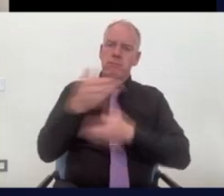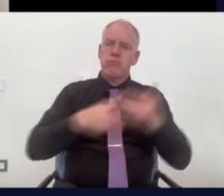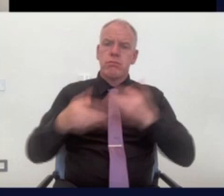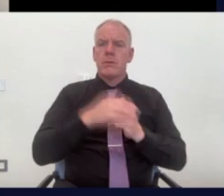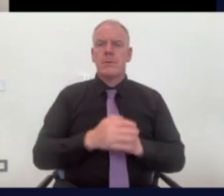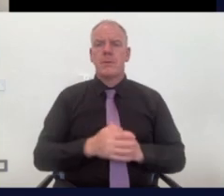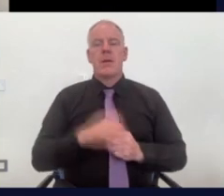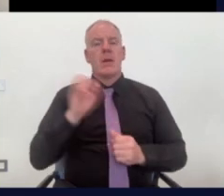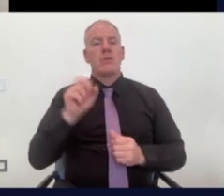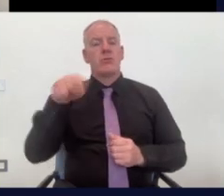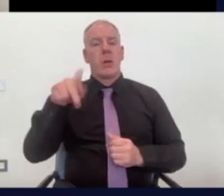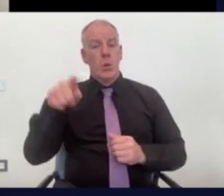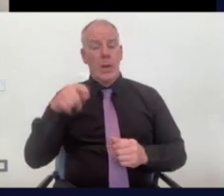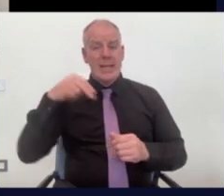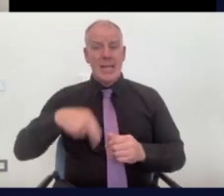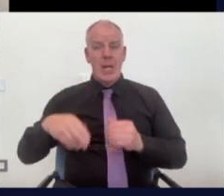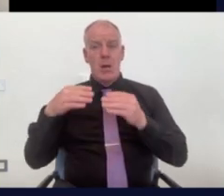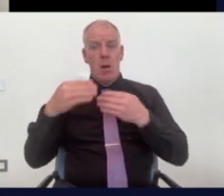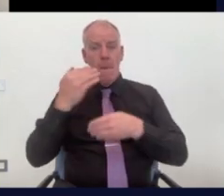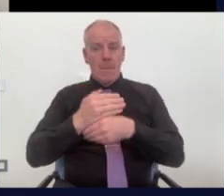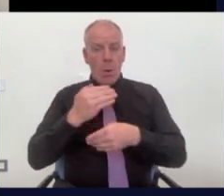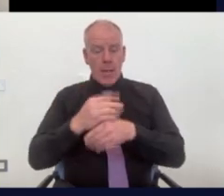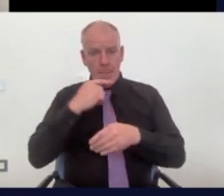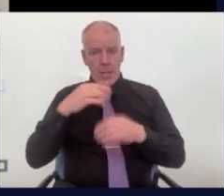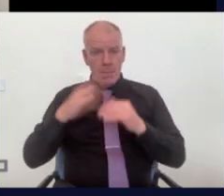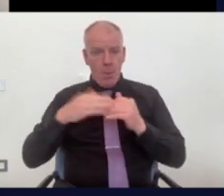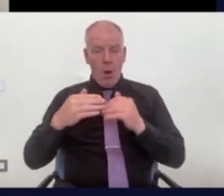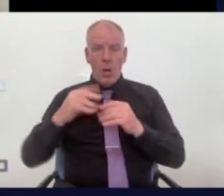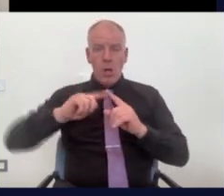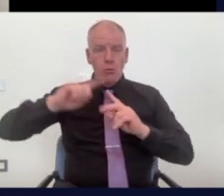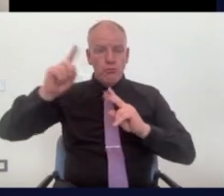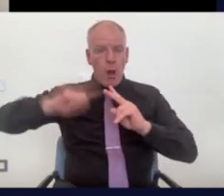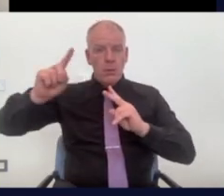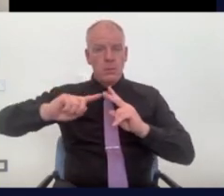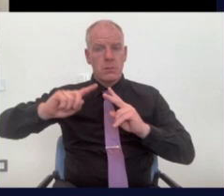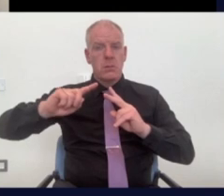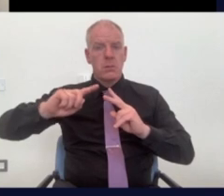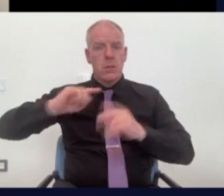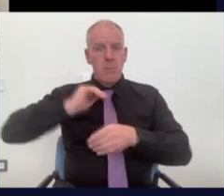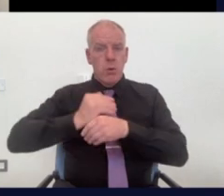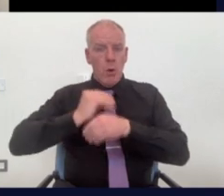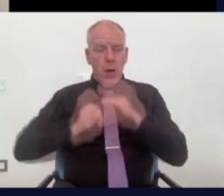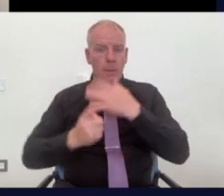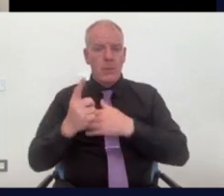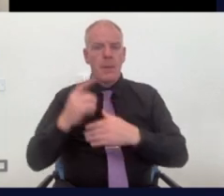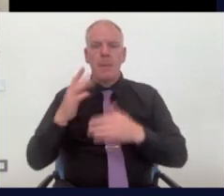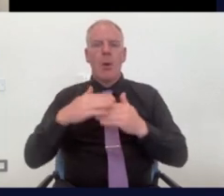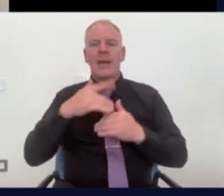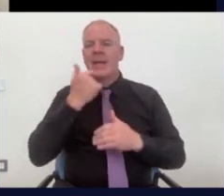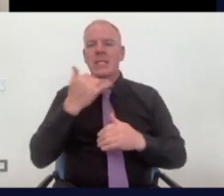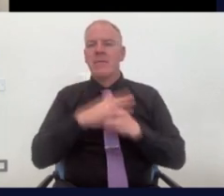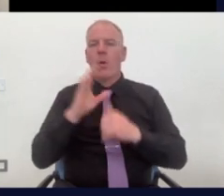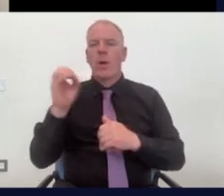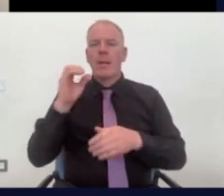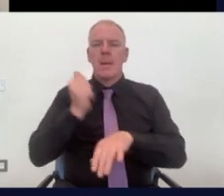close to the border, you had more exposure to cross border opportunities, and that it's maybe easier for a company based in Dundalk or something like that,